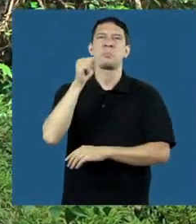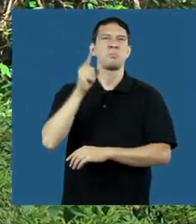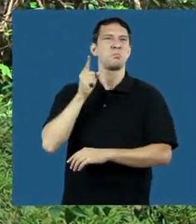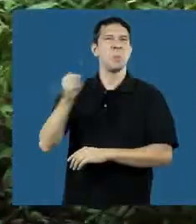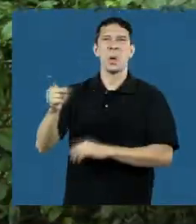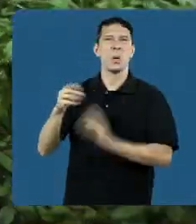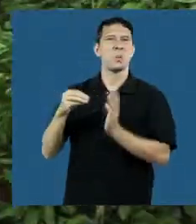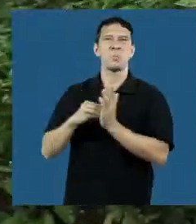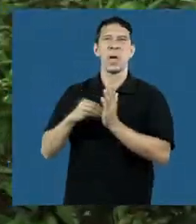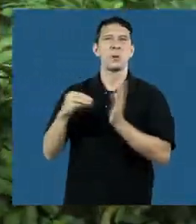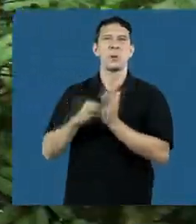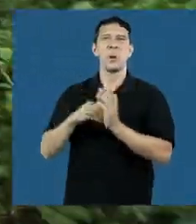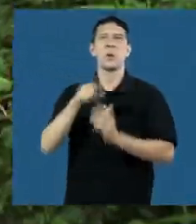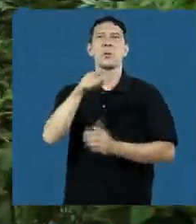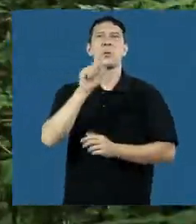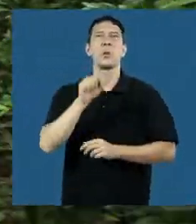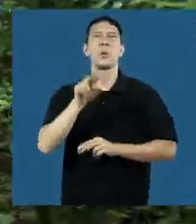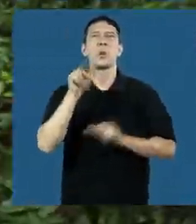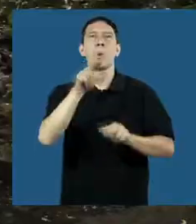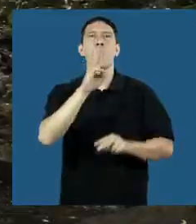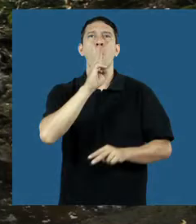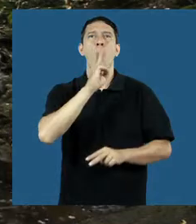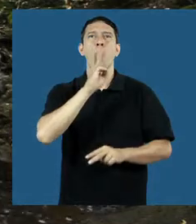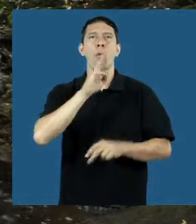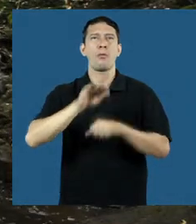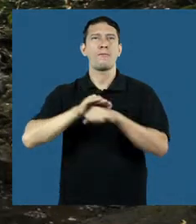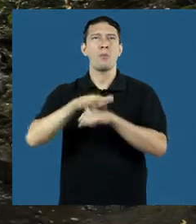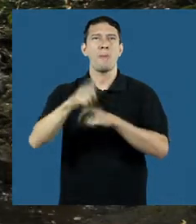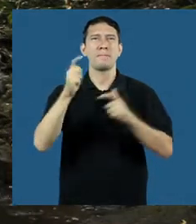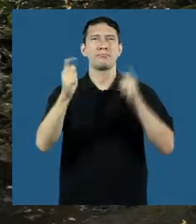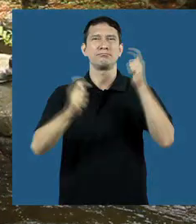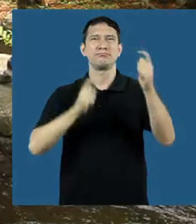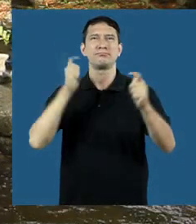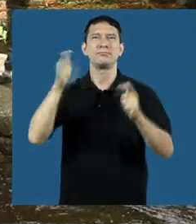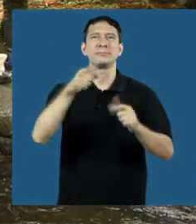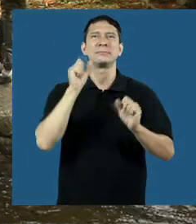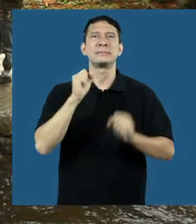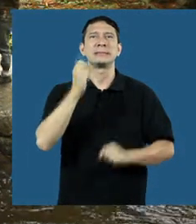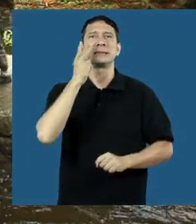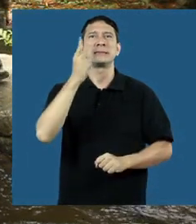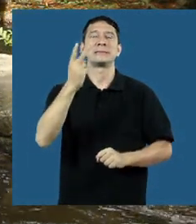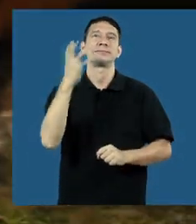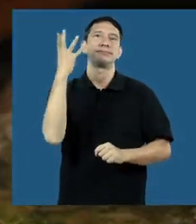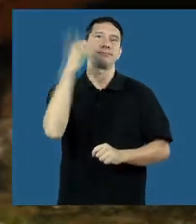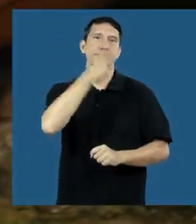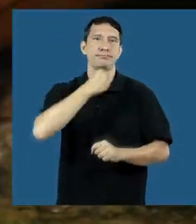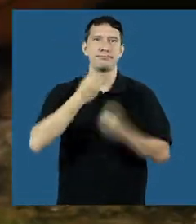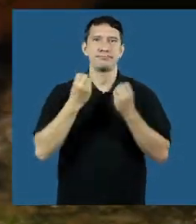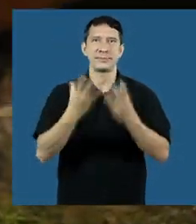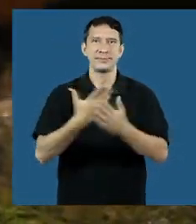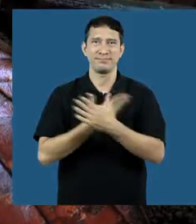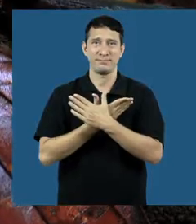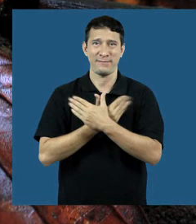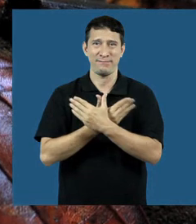to enjoy. trek in the forest to study the nature and go to Chet Kot Waterfall in which along the way you can see beautiful